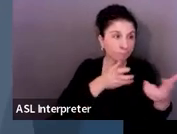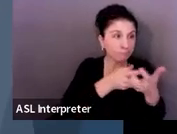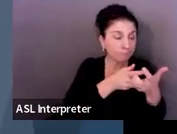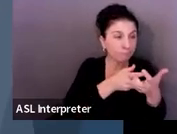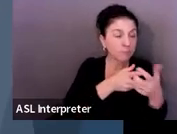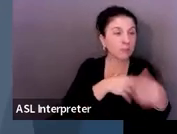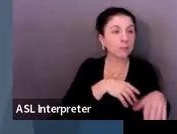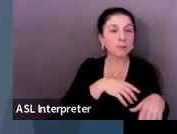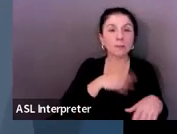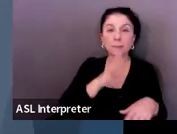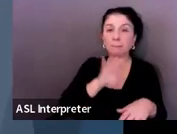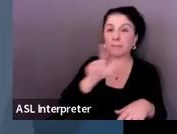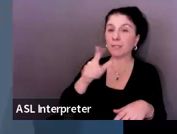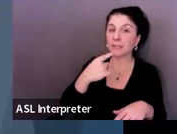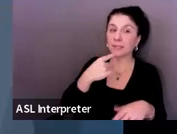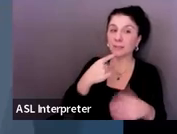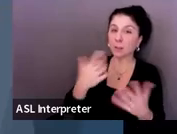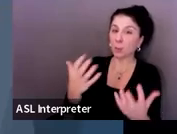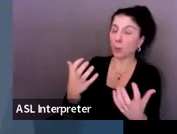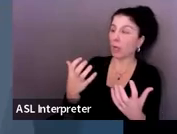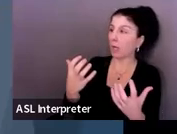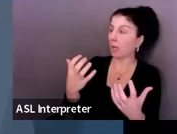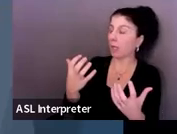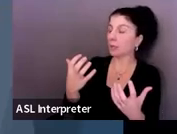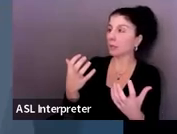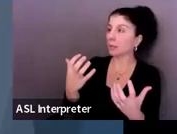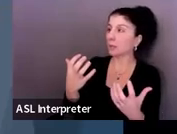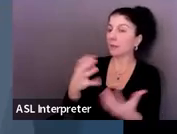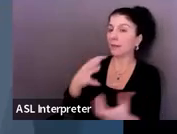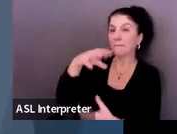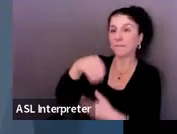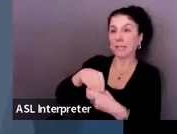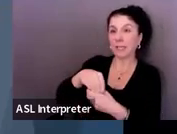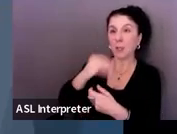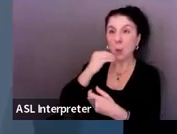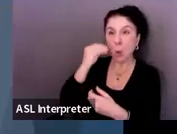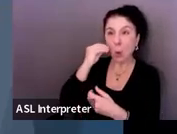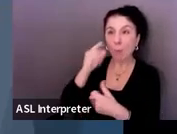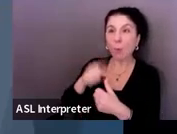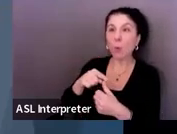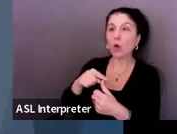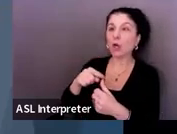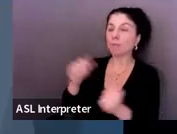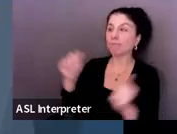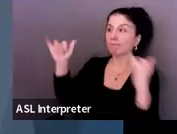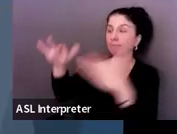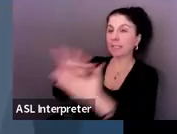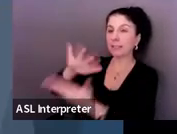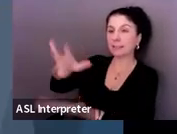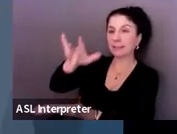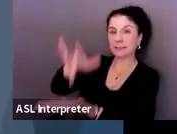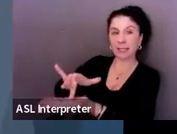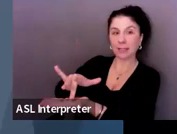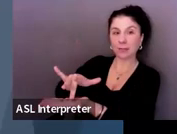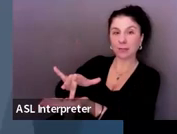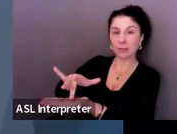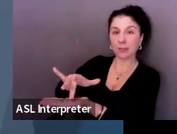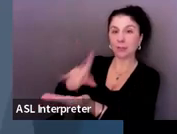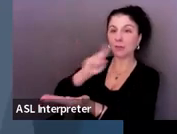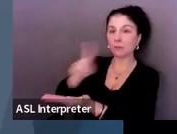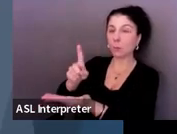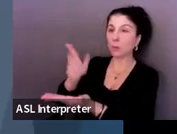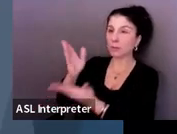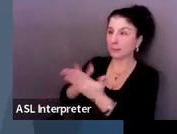Bill has decided that he wants to participate in an in home or center based program designed to provide habilitative and vocational